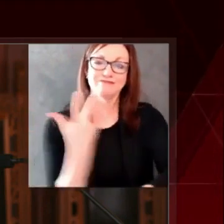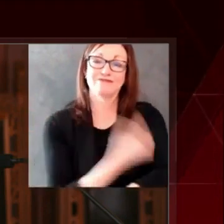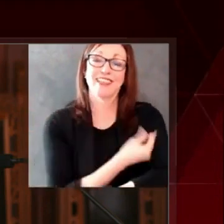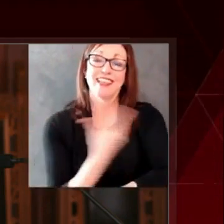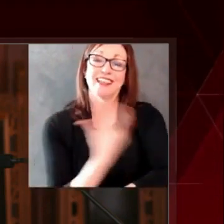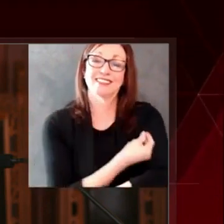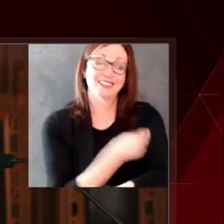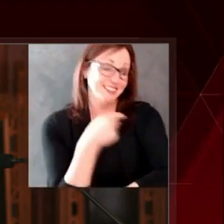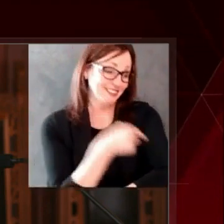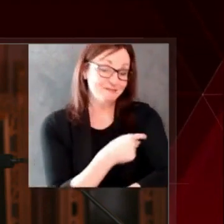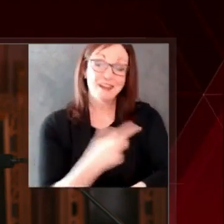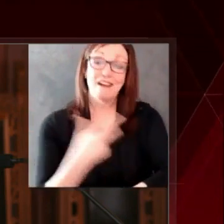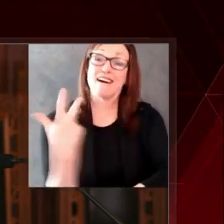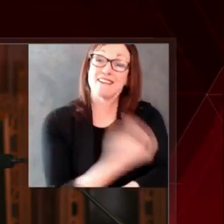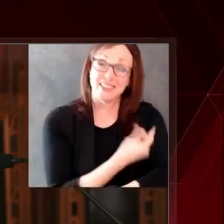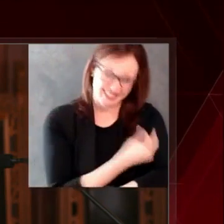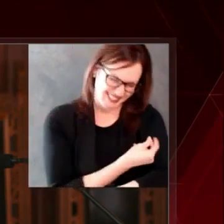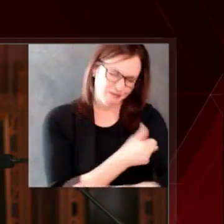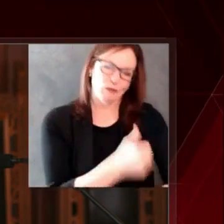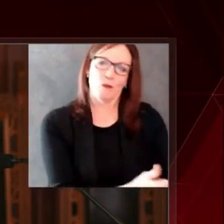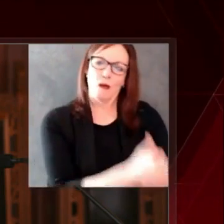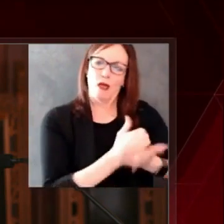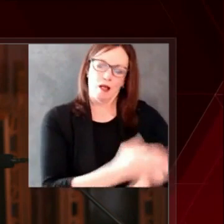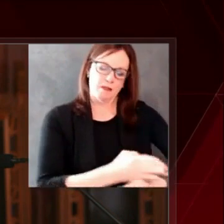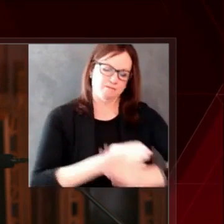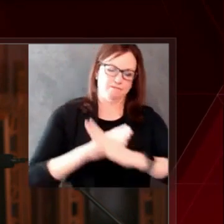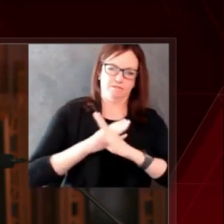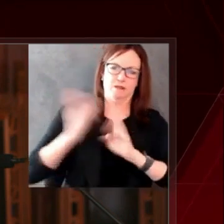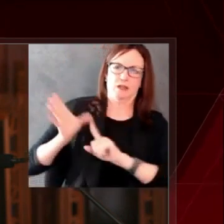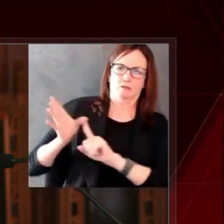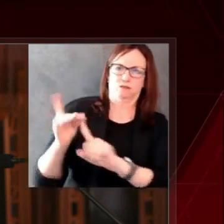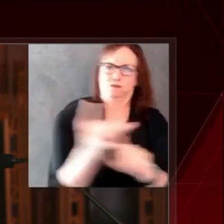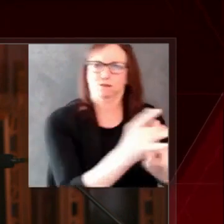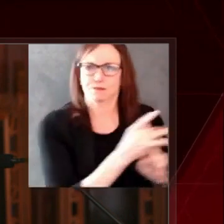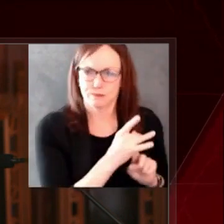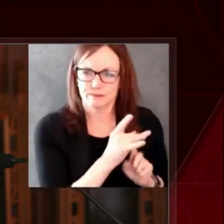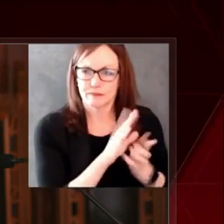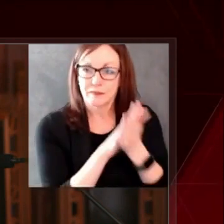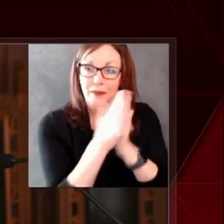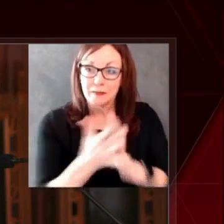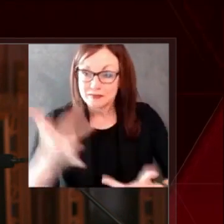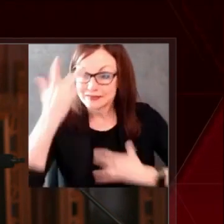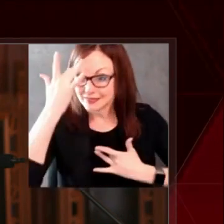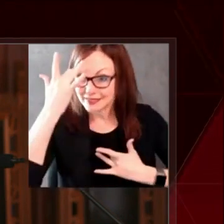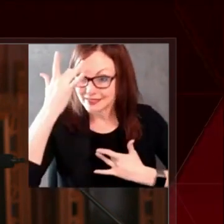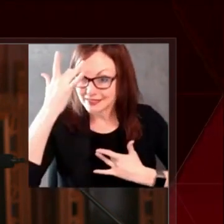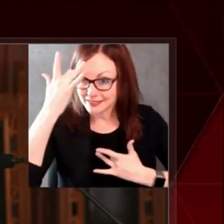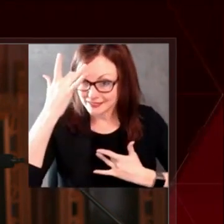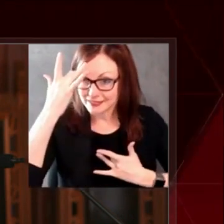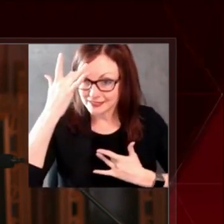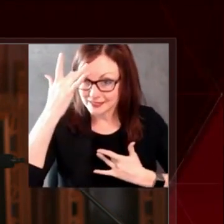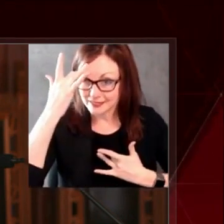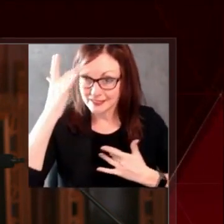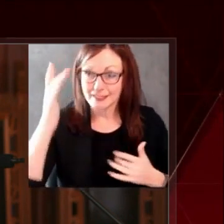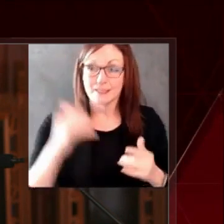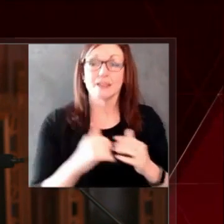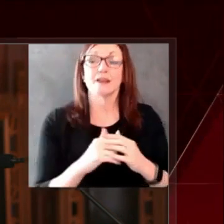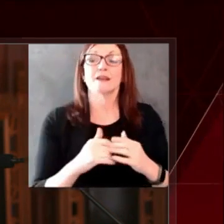our eight regional hubs across the state, each of which is outfitted with the required ultra-cold storage equipment.